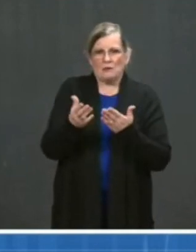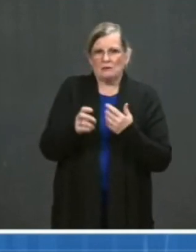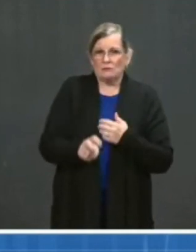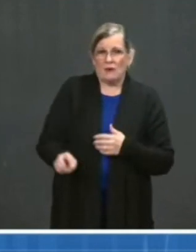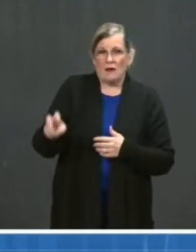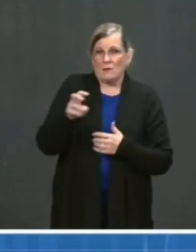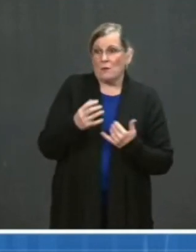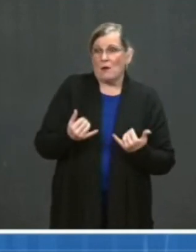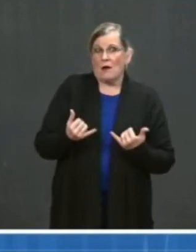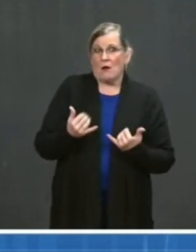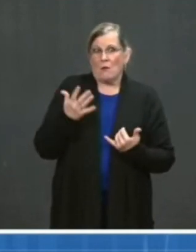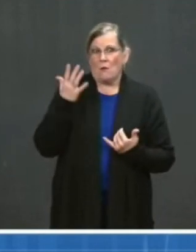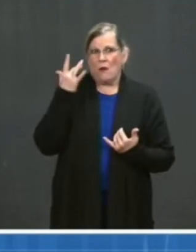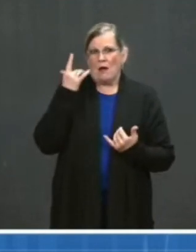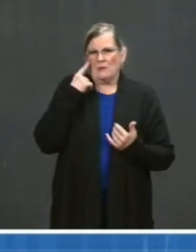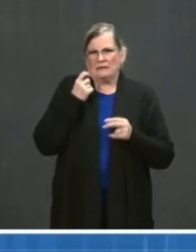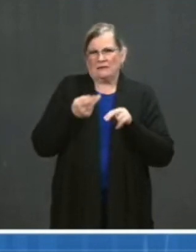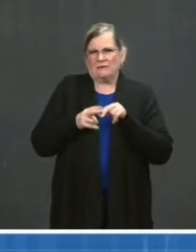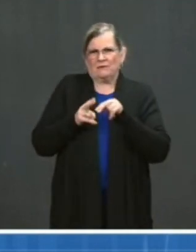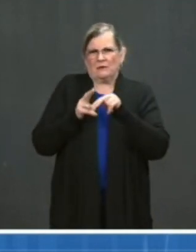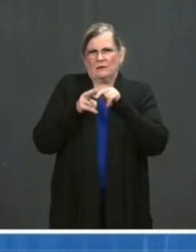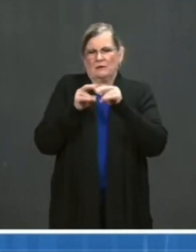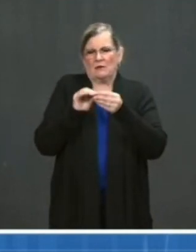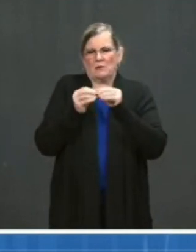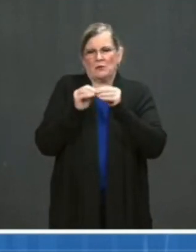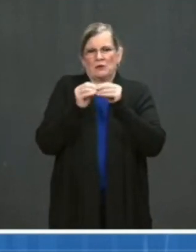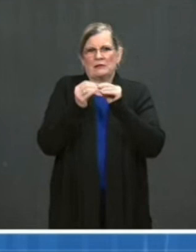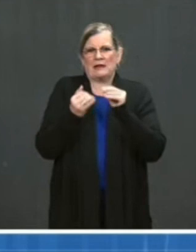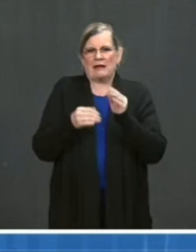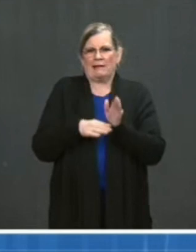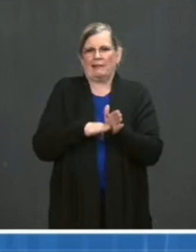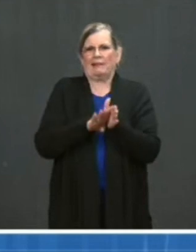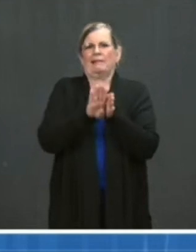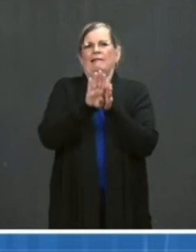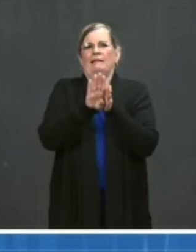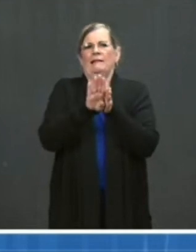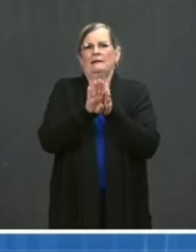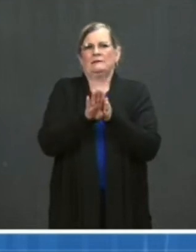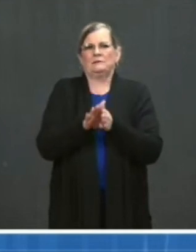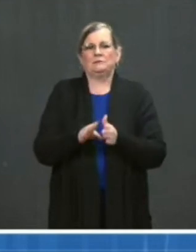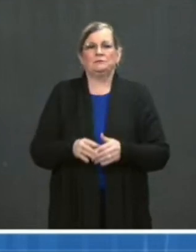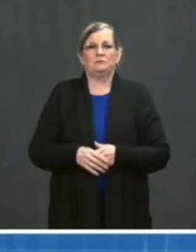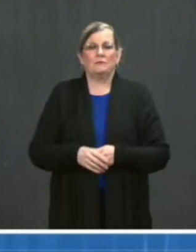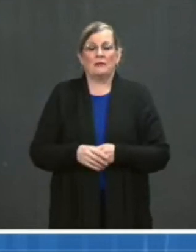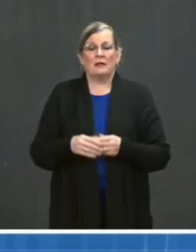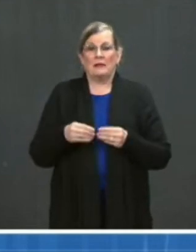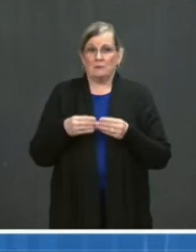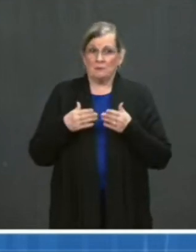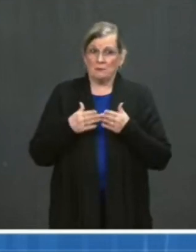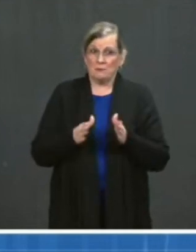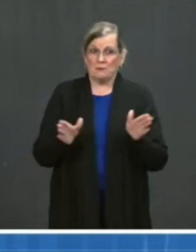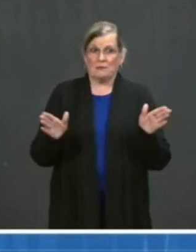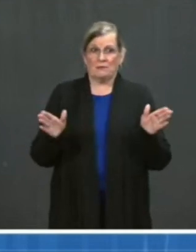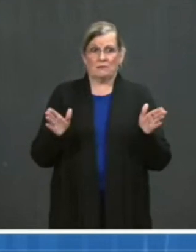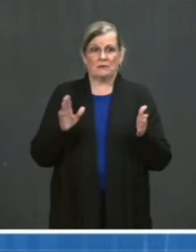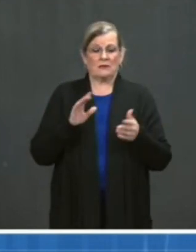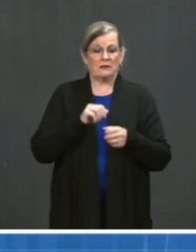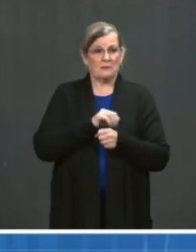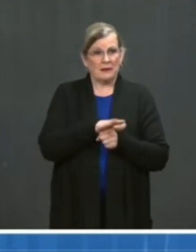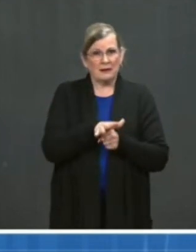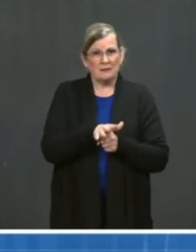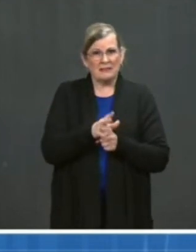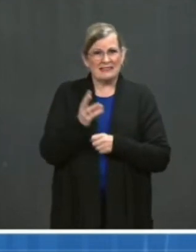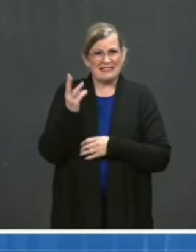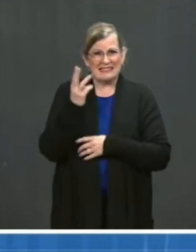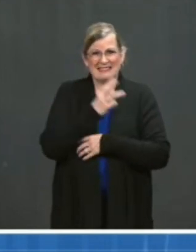close, I want to provide a brief overview of the state of the pandemic. CDC's most recent data show the seven-day average of new